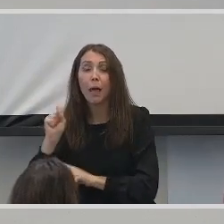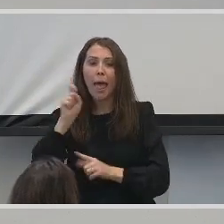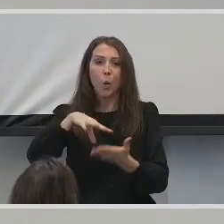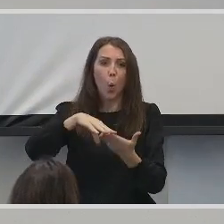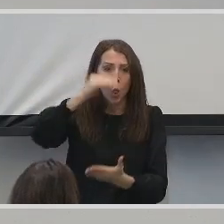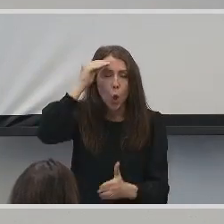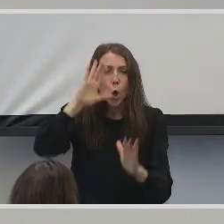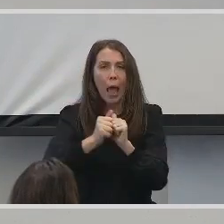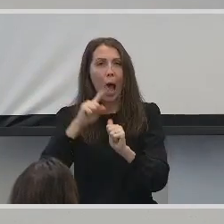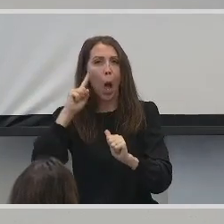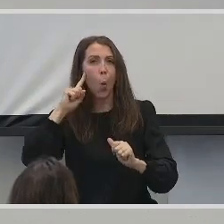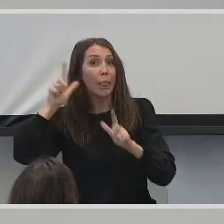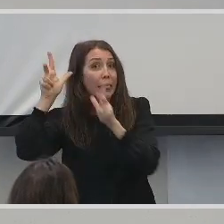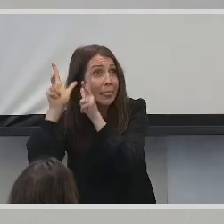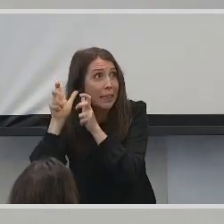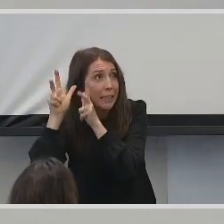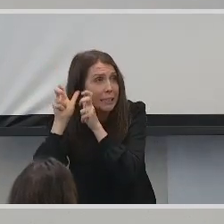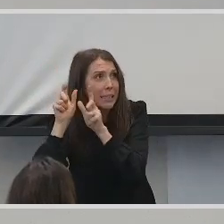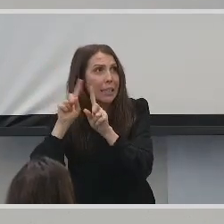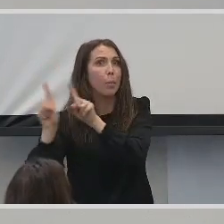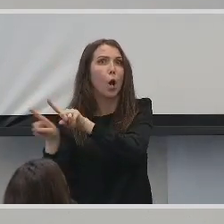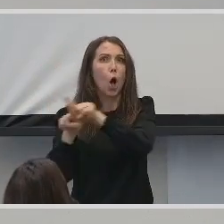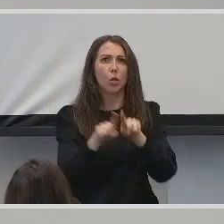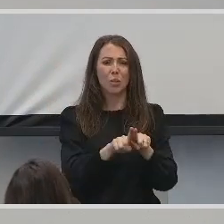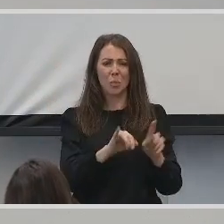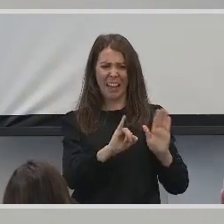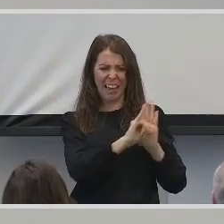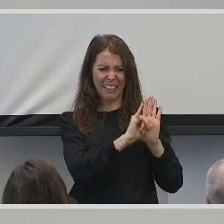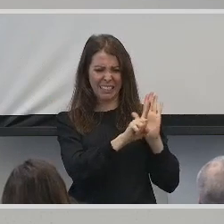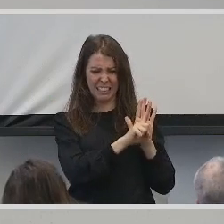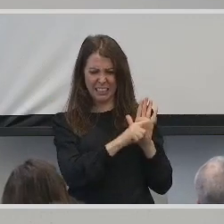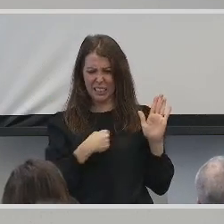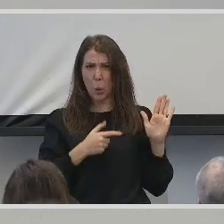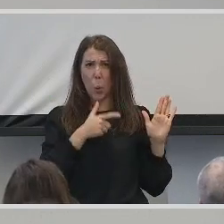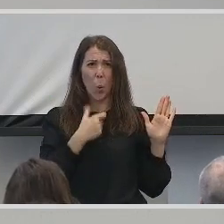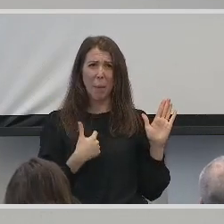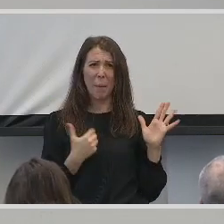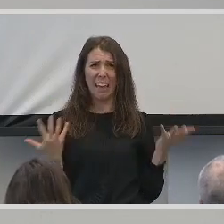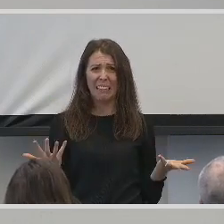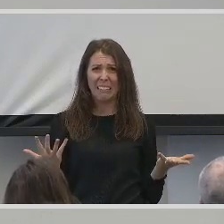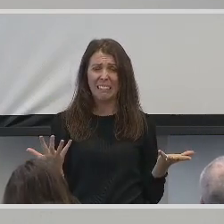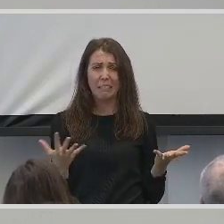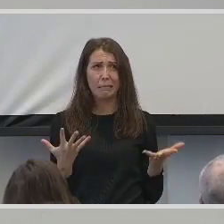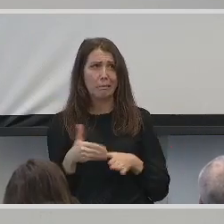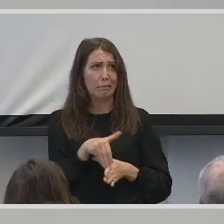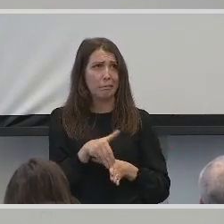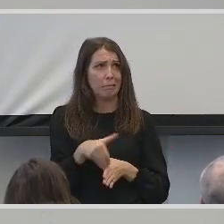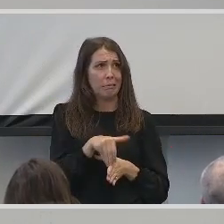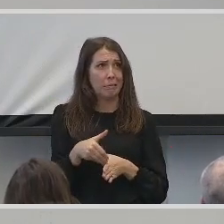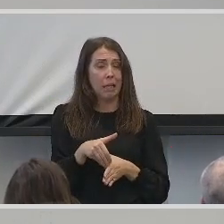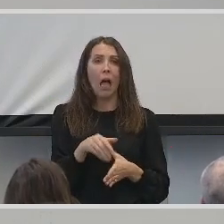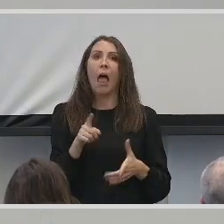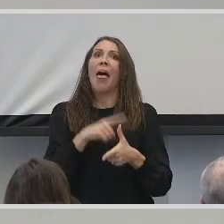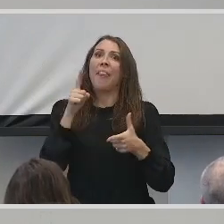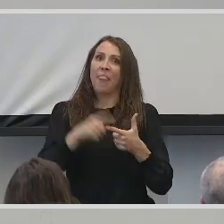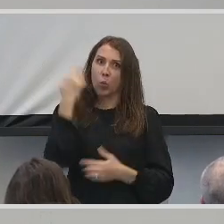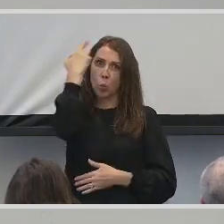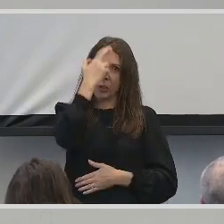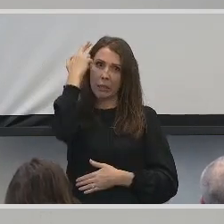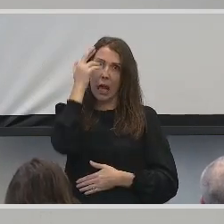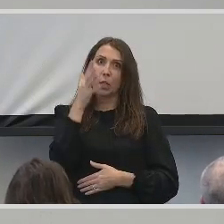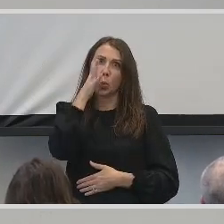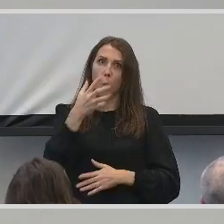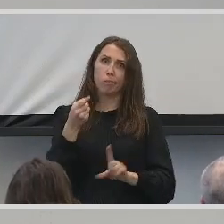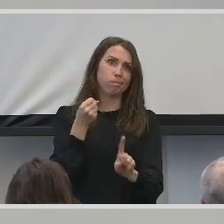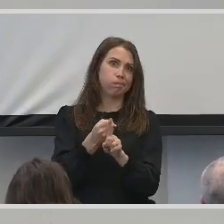but I also grappled with uncertainty about my identity. It was during this time that I realized there were going to be a lot of changes,